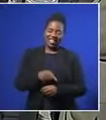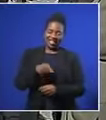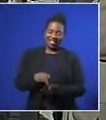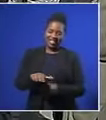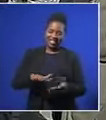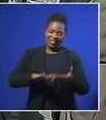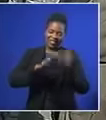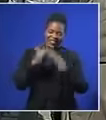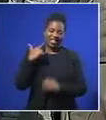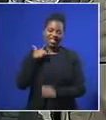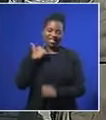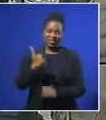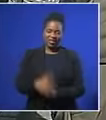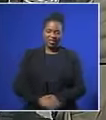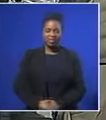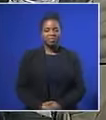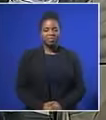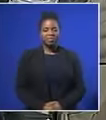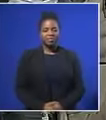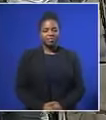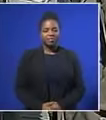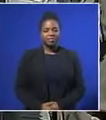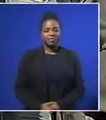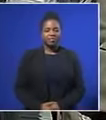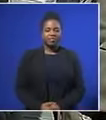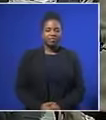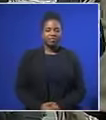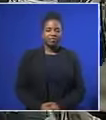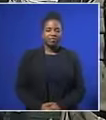community. Kaili le. Kumalo, Alexandra.